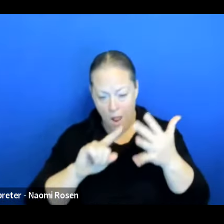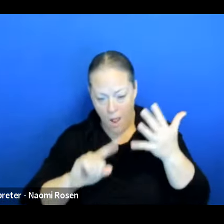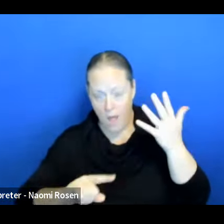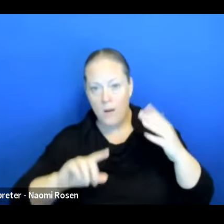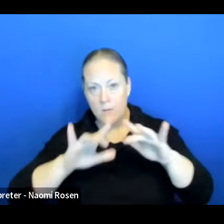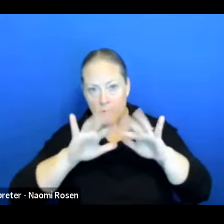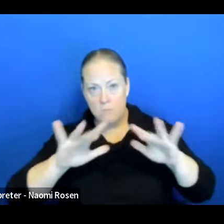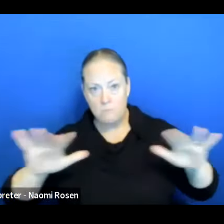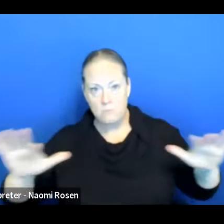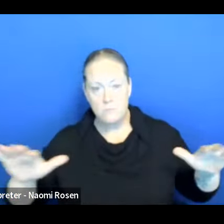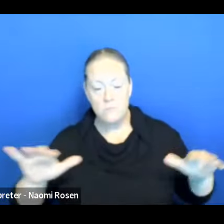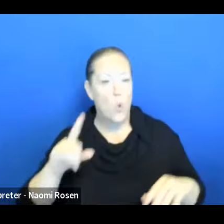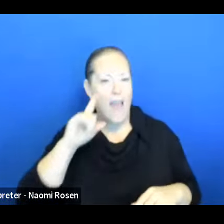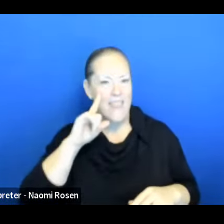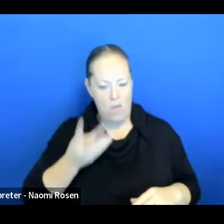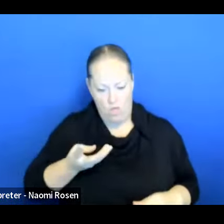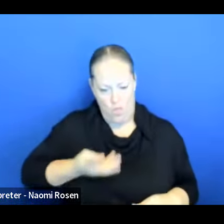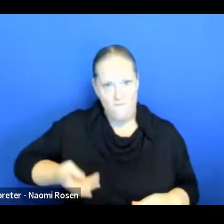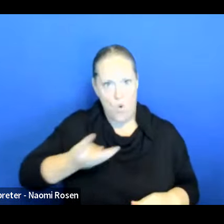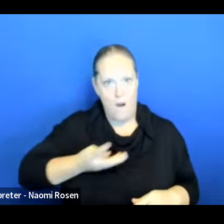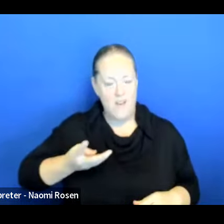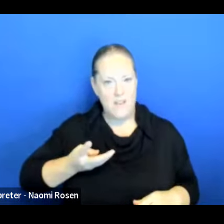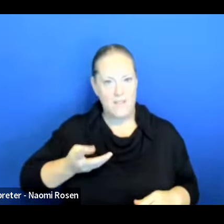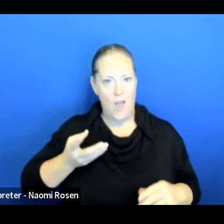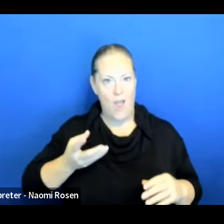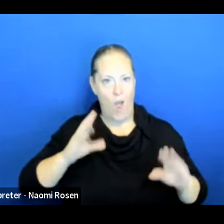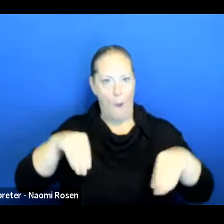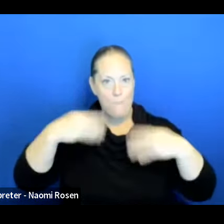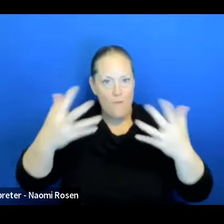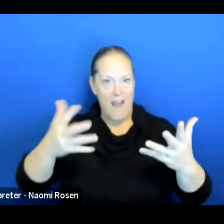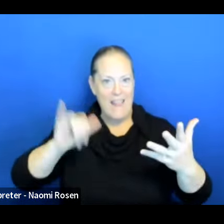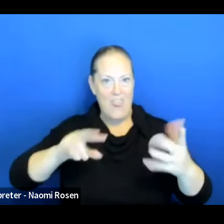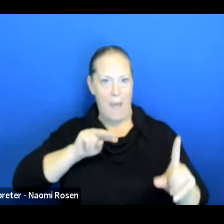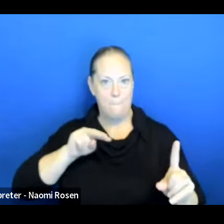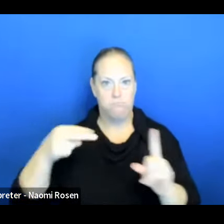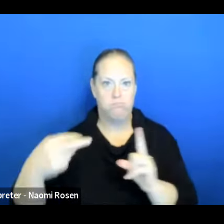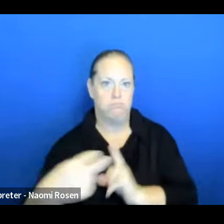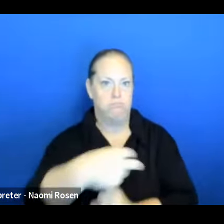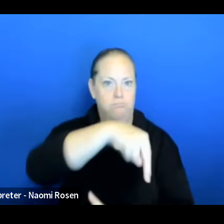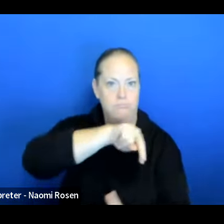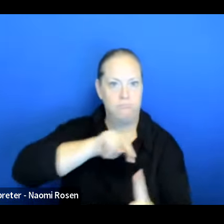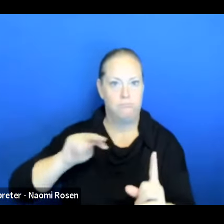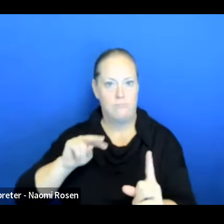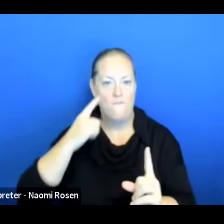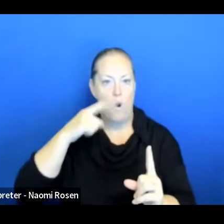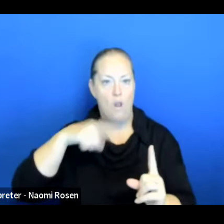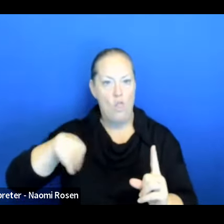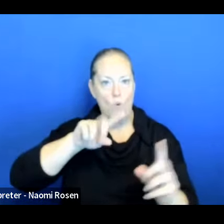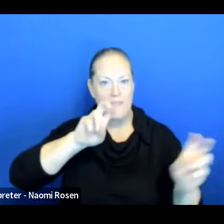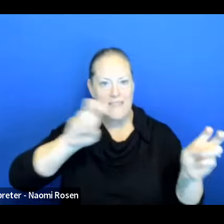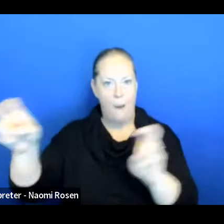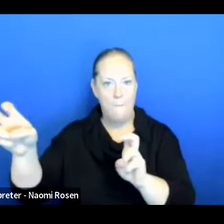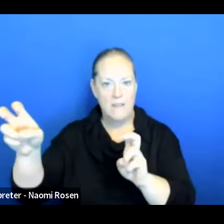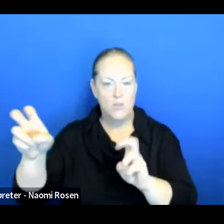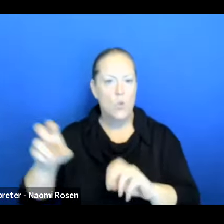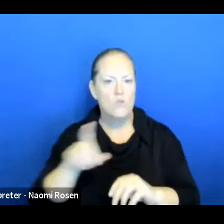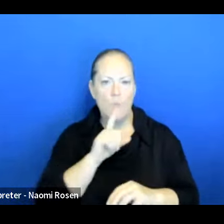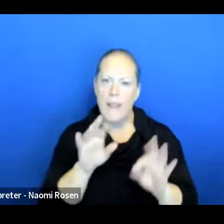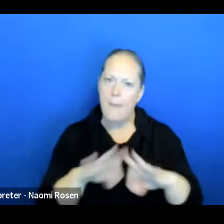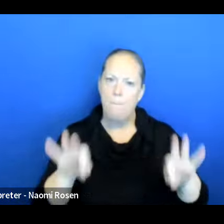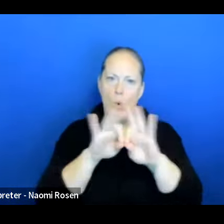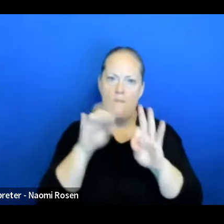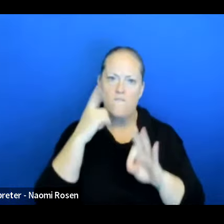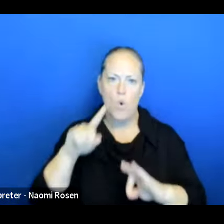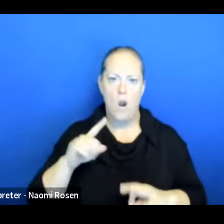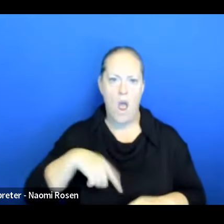of us here are bringing the perspective of all those those things. So it's very important for us to be here as we're doing this